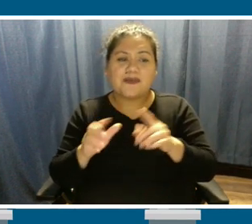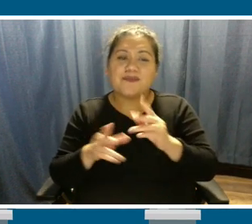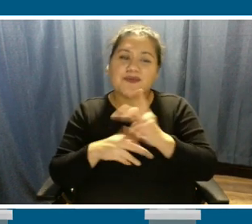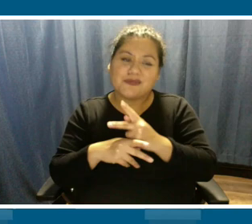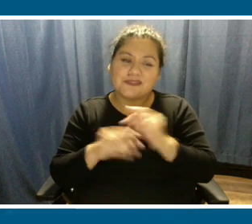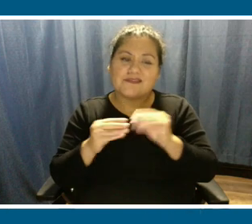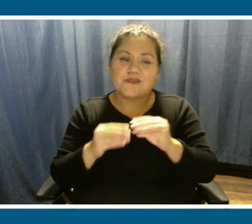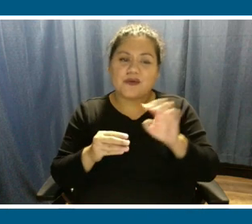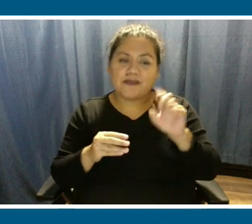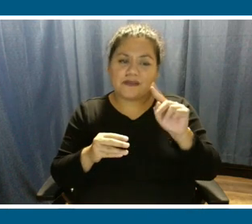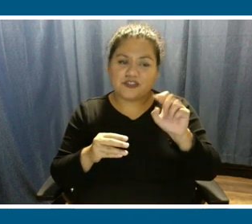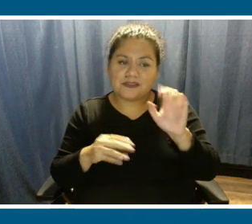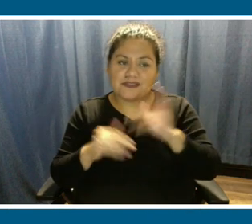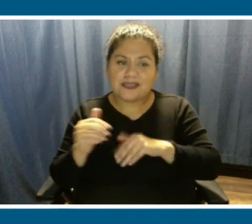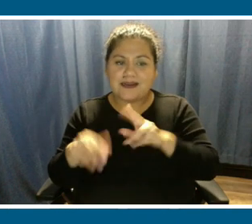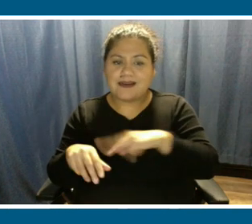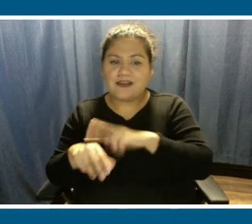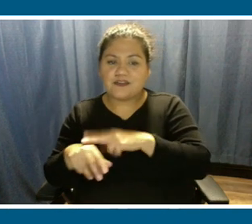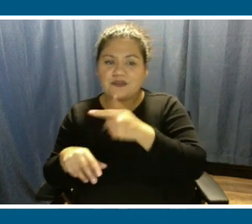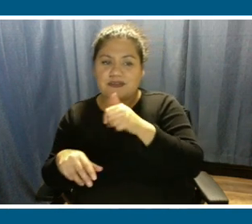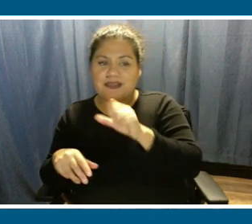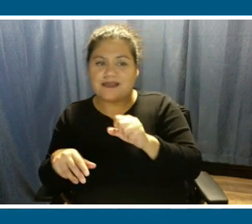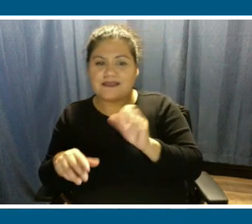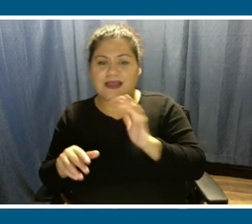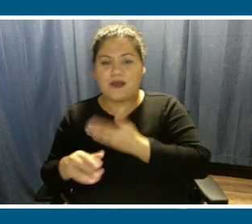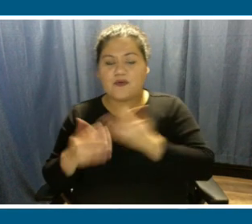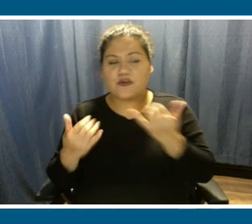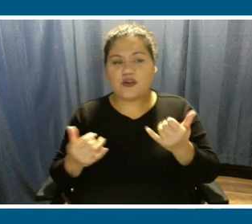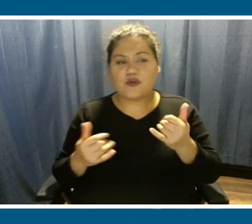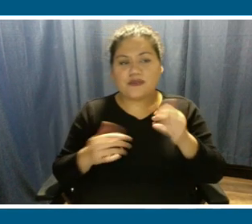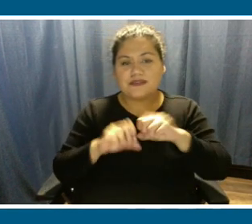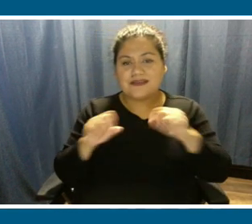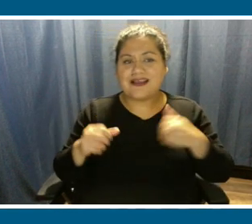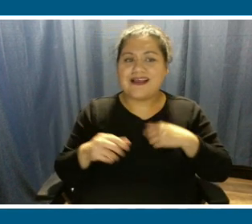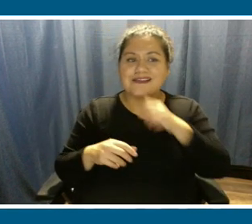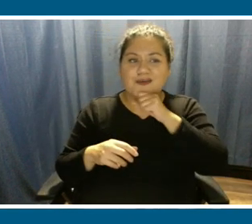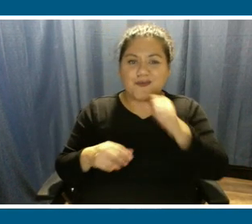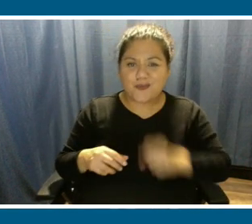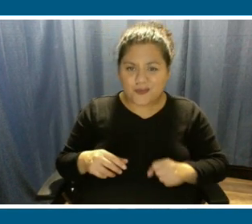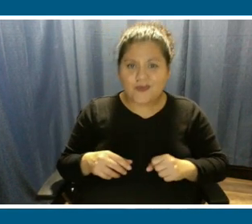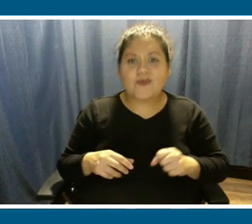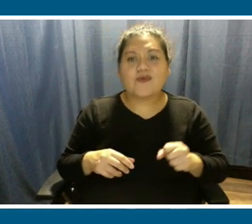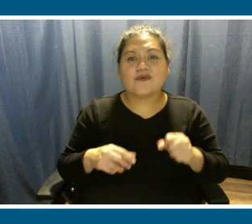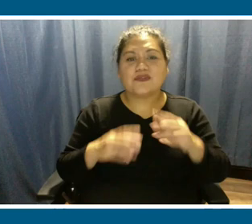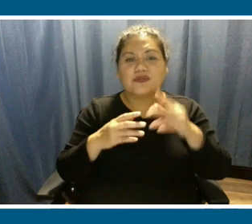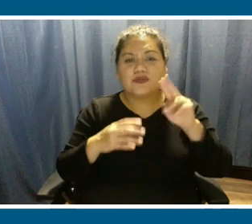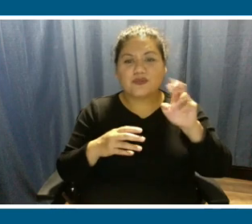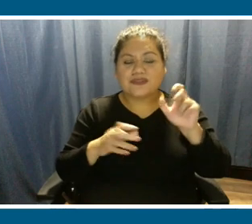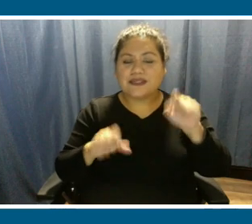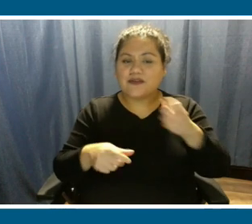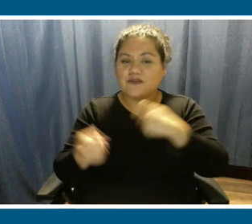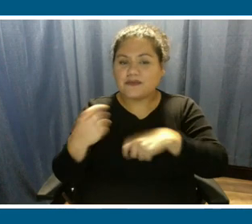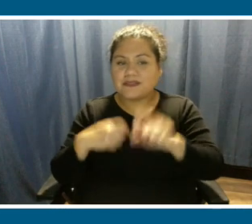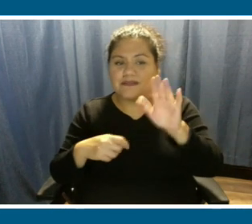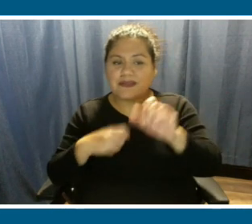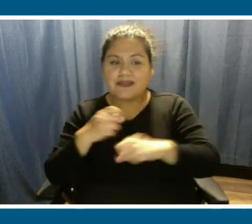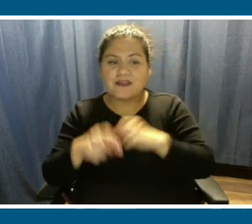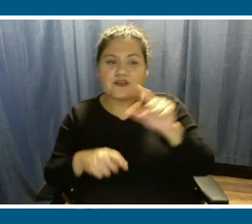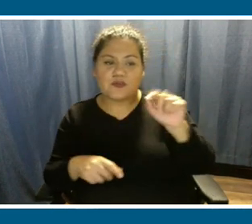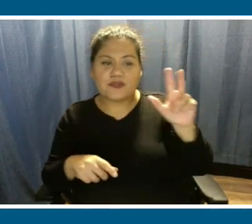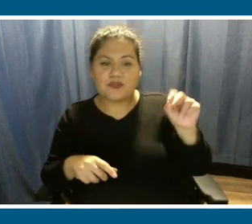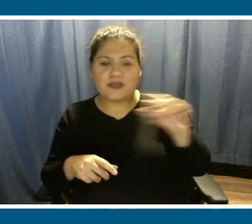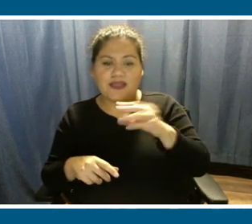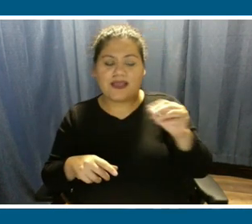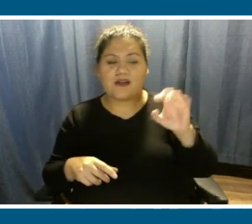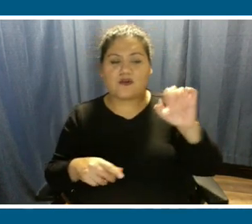gas plants. Our current system includes aging gas units that could be replaced by 2030. Coal units are also being